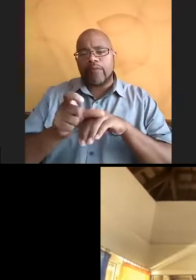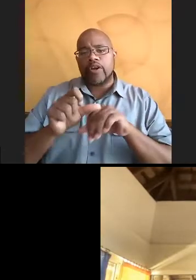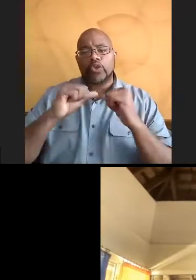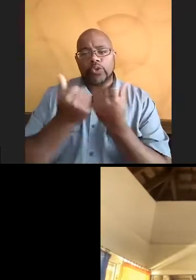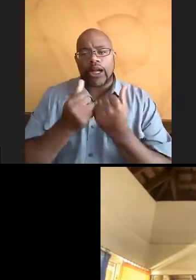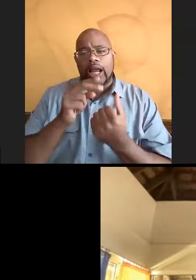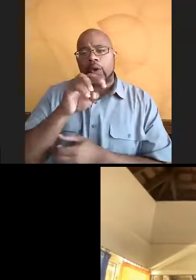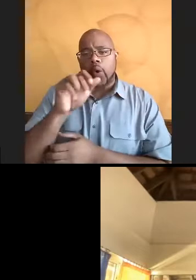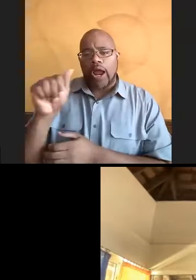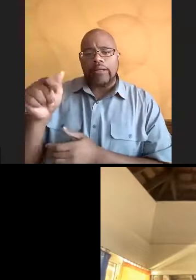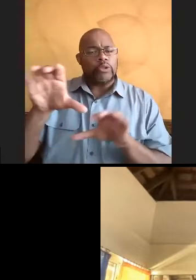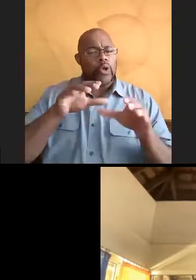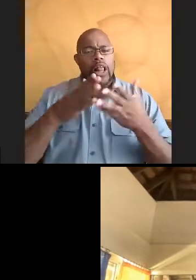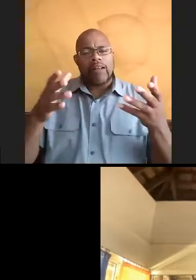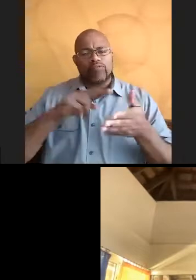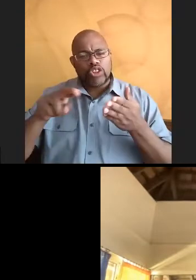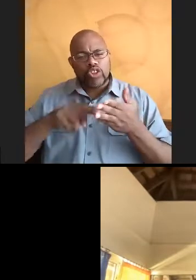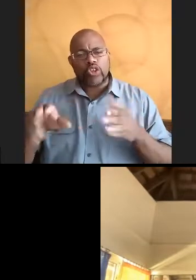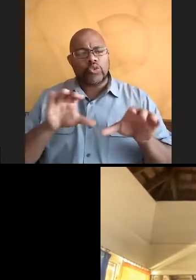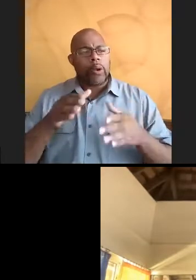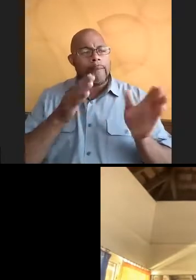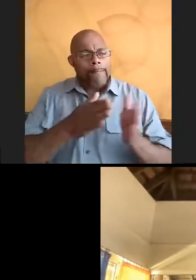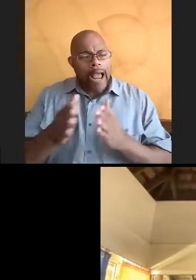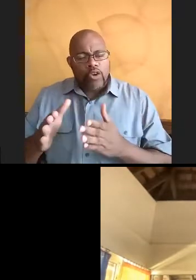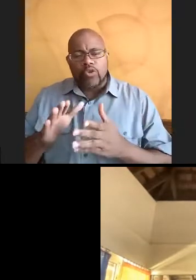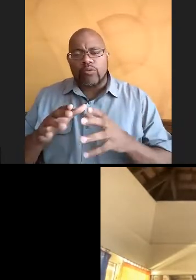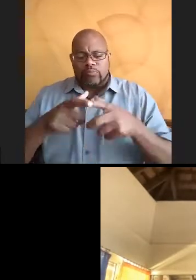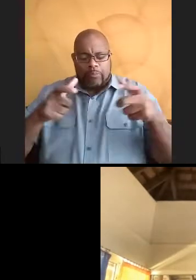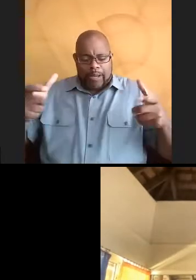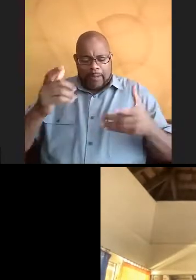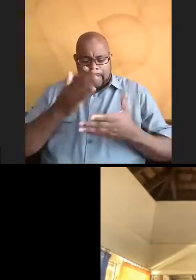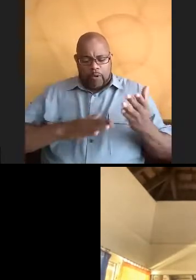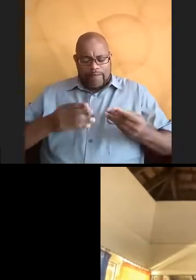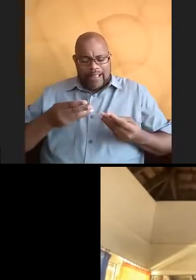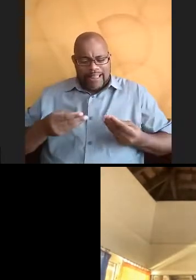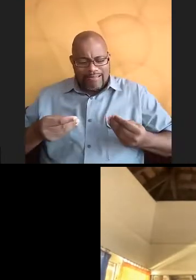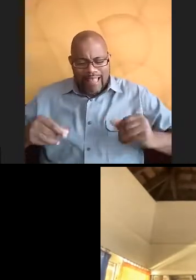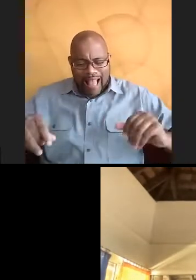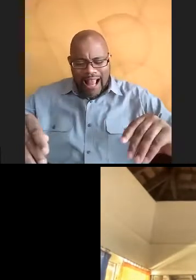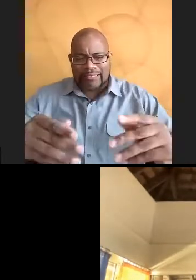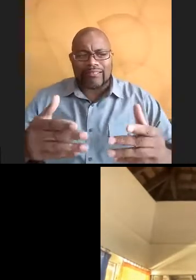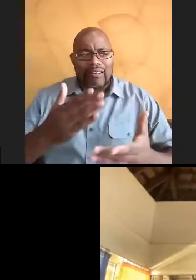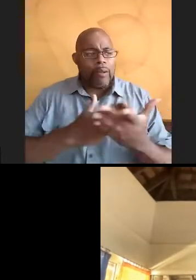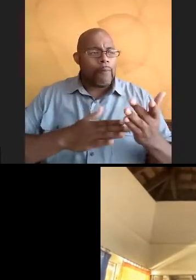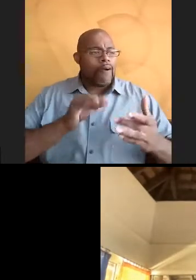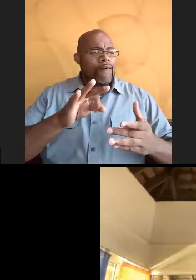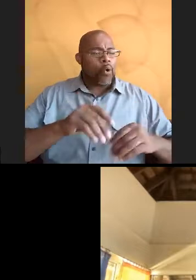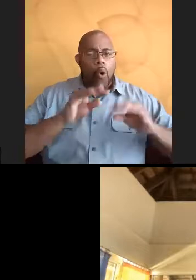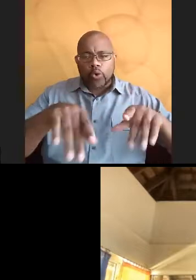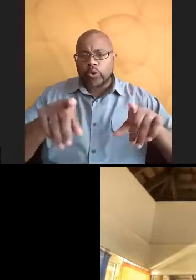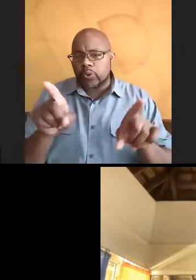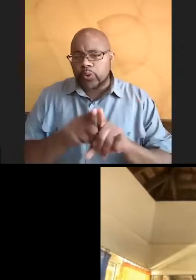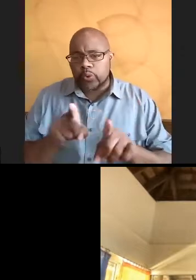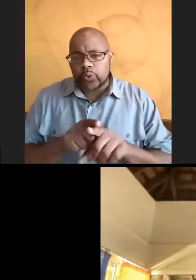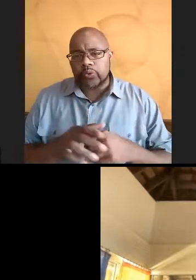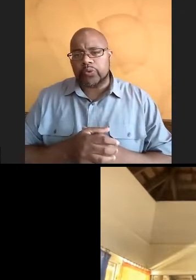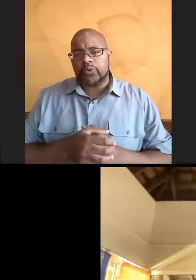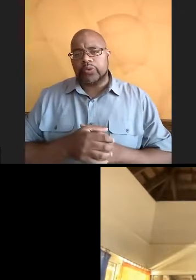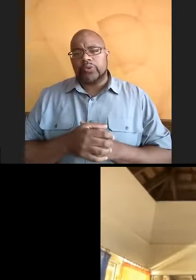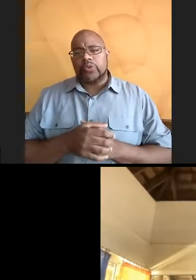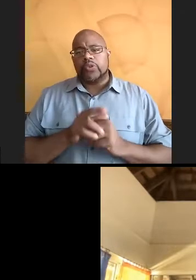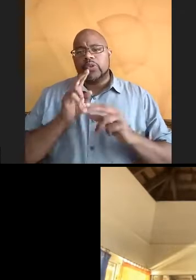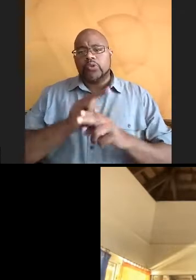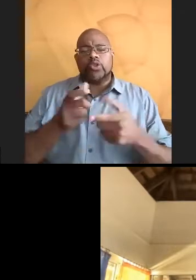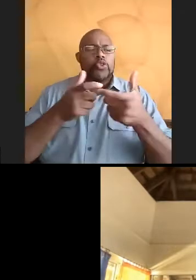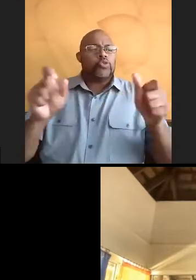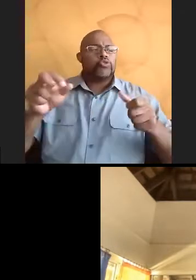looking at patterns over a large parcels of land or large parcels of sea, I'm sorry. And so they use huge